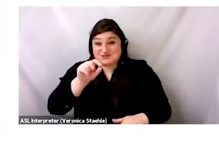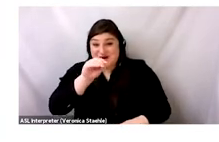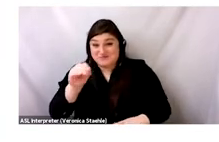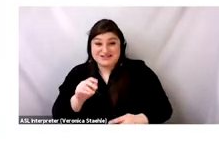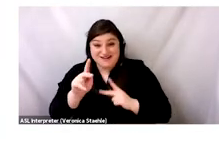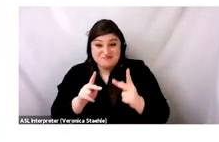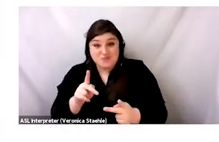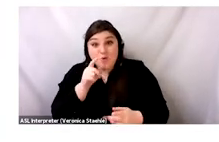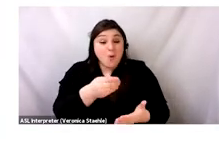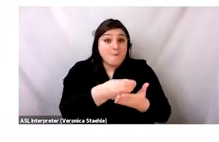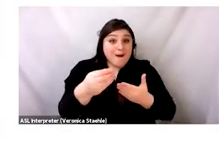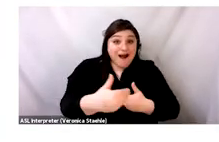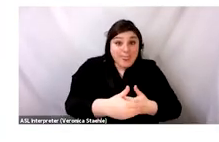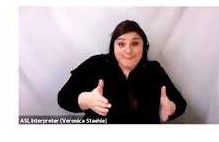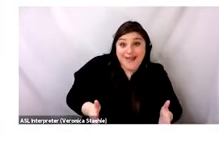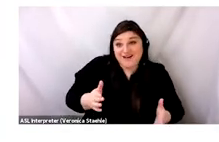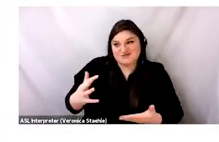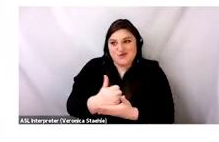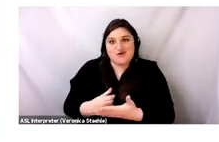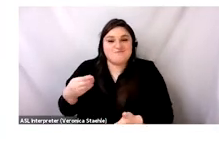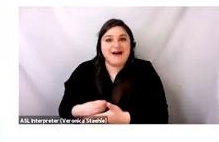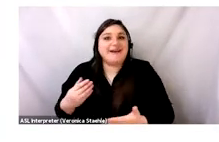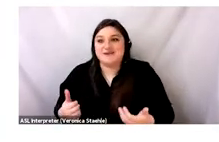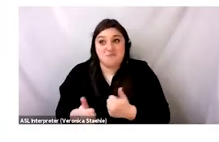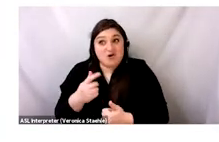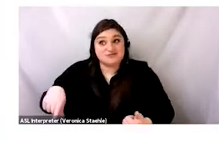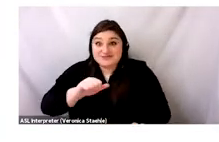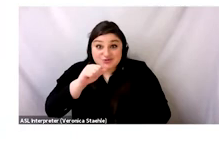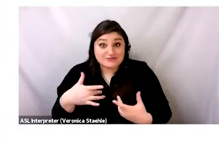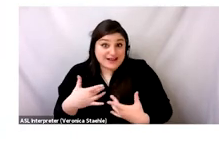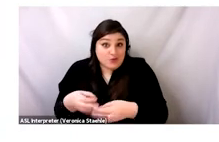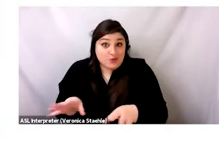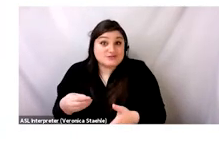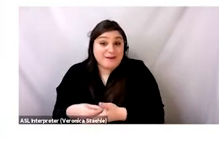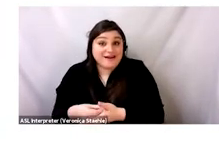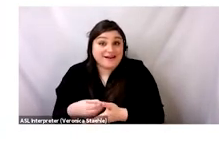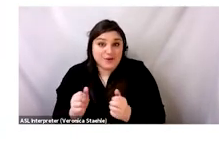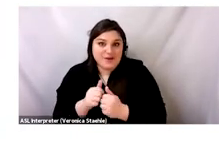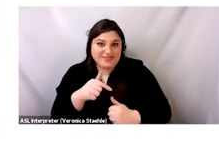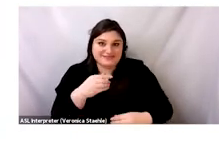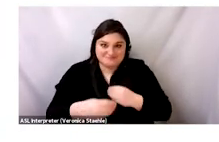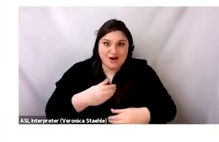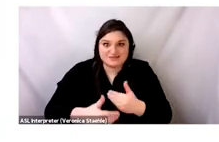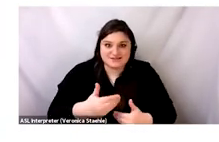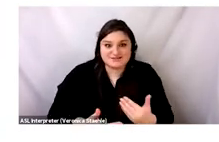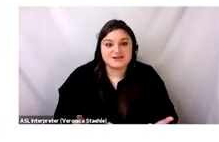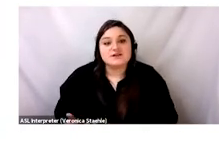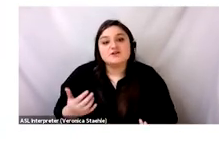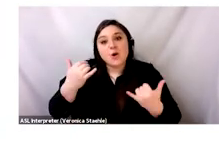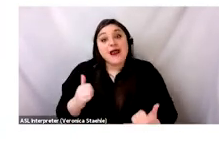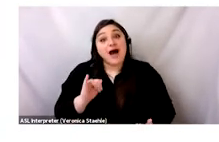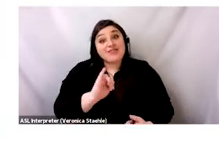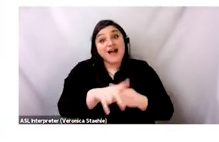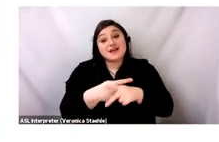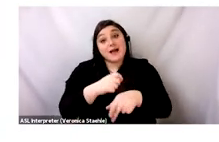retailers are actually making a profit. So yes, many people have created a job for themselves through Contamanzo, but many also